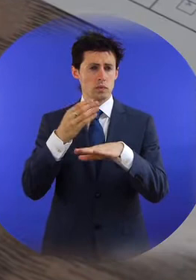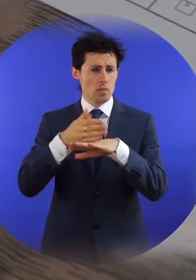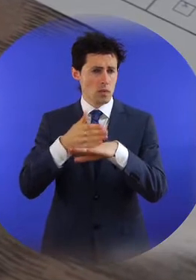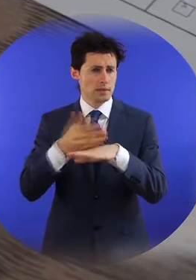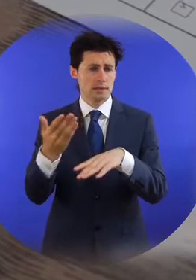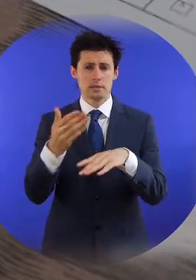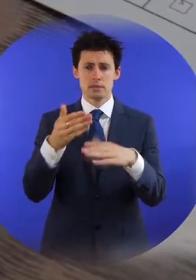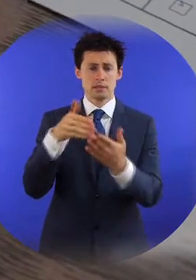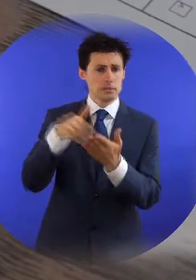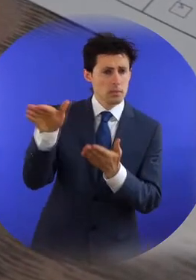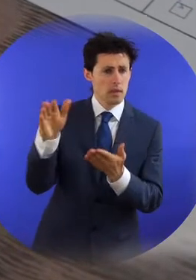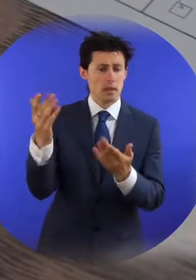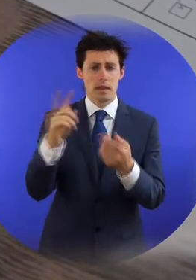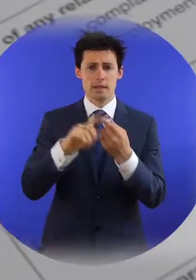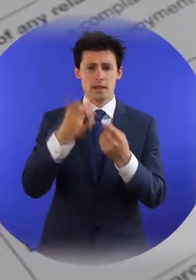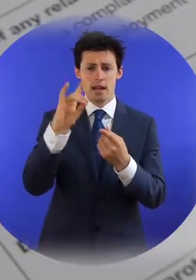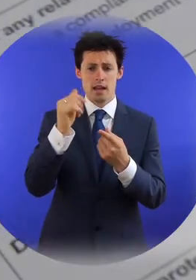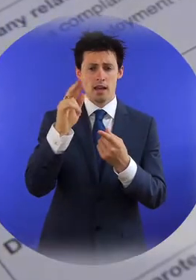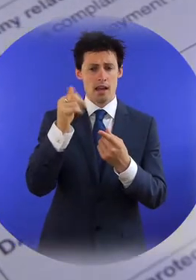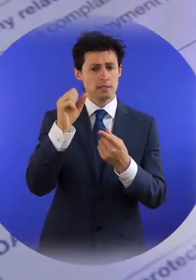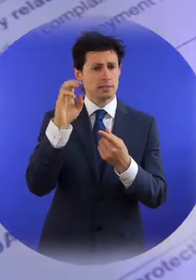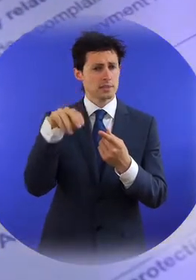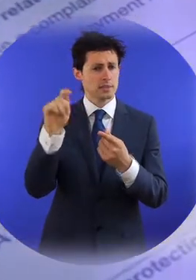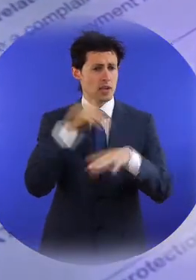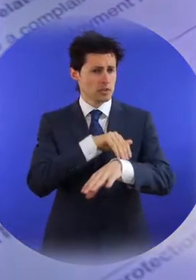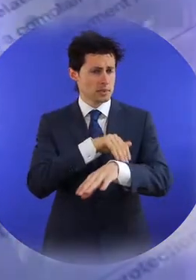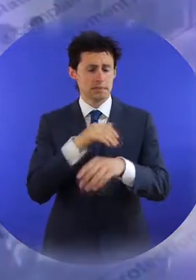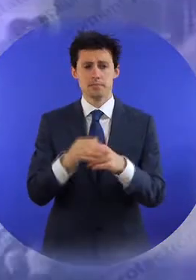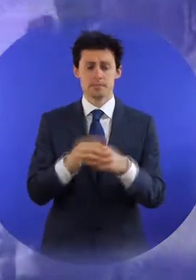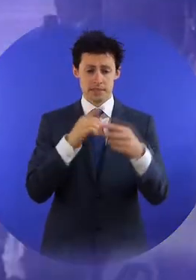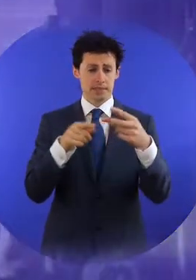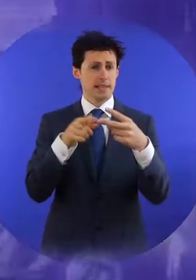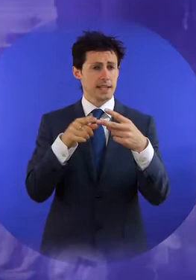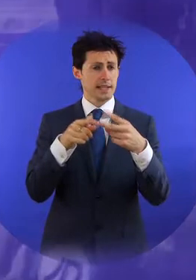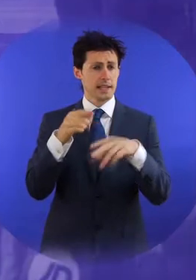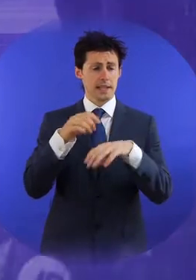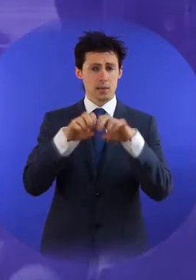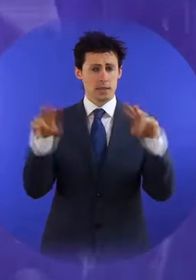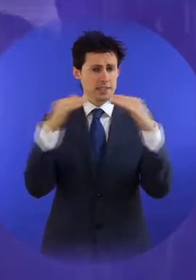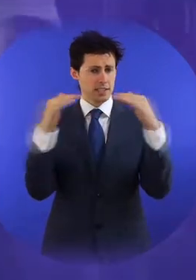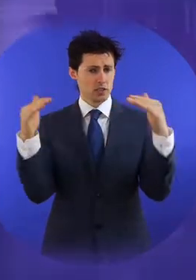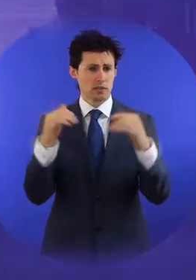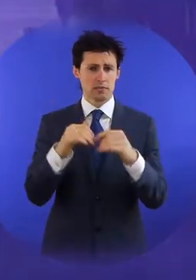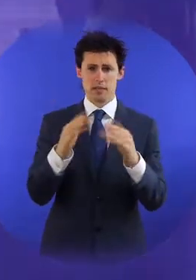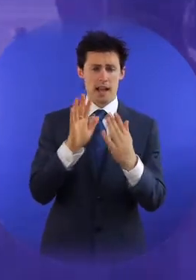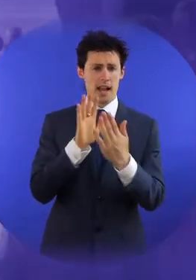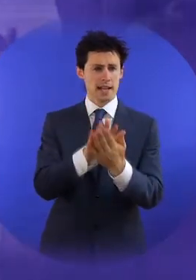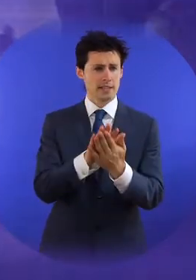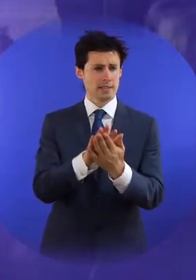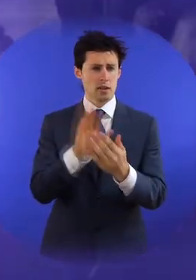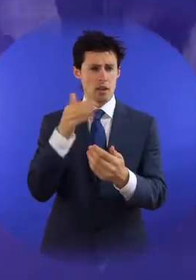Employment Equality Acts make it unlawful to discriminate in relation to employment, including pay, conditions,